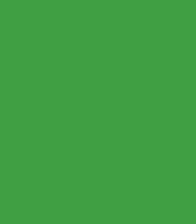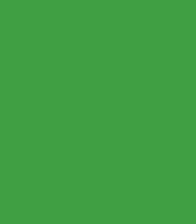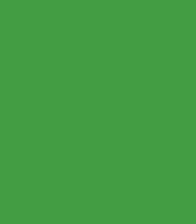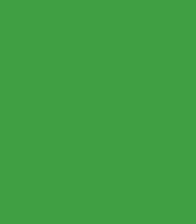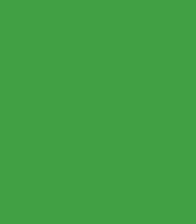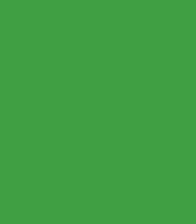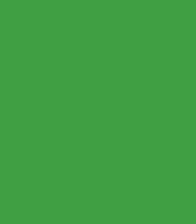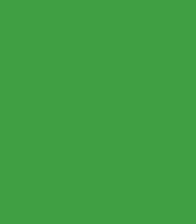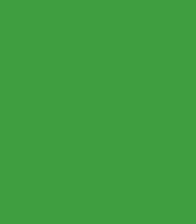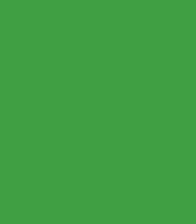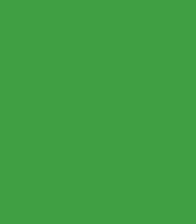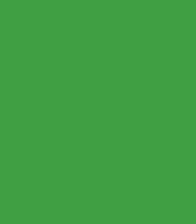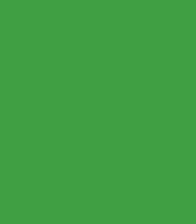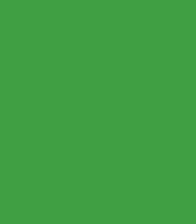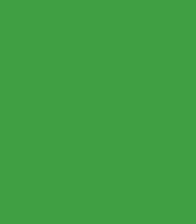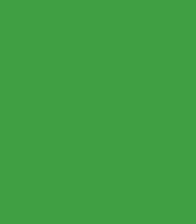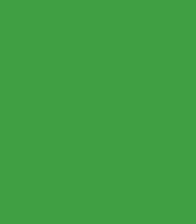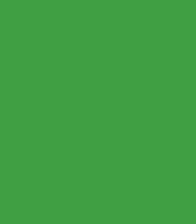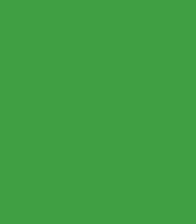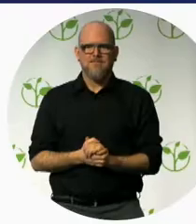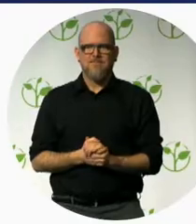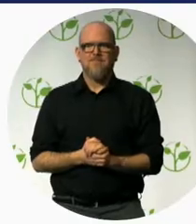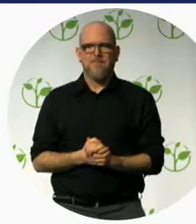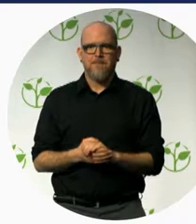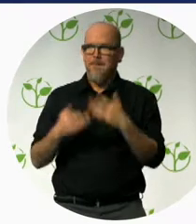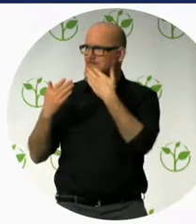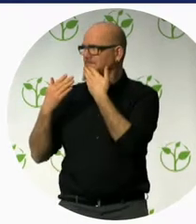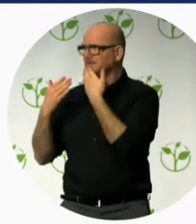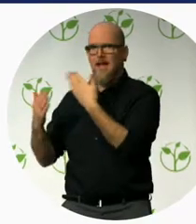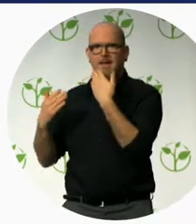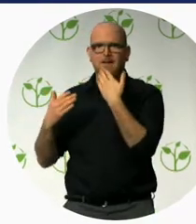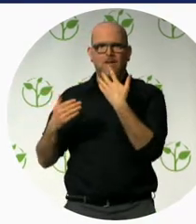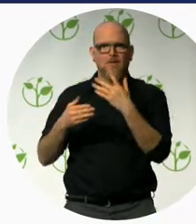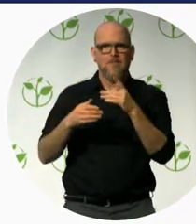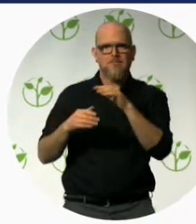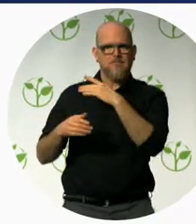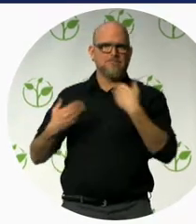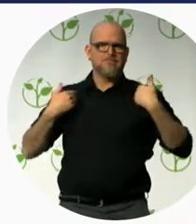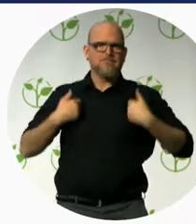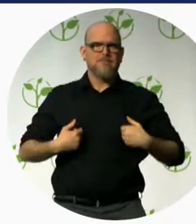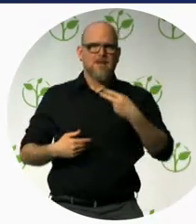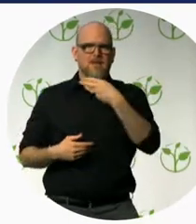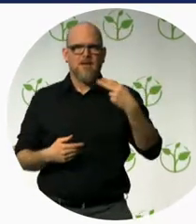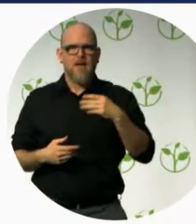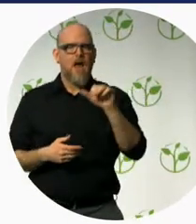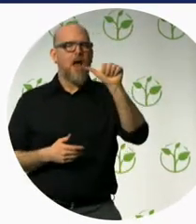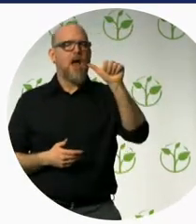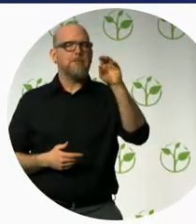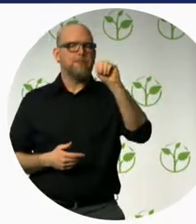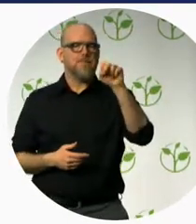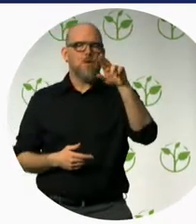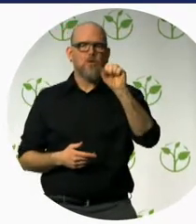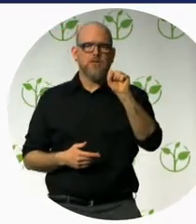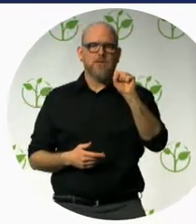Thank you to all the organizers. So my name is Ivor Ambrose. I'm managing director of the European